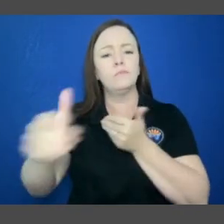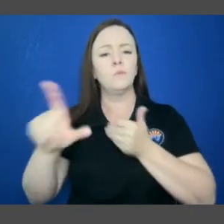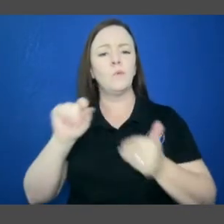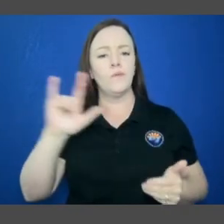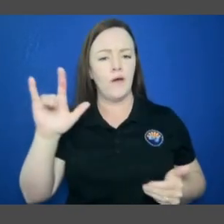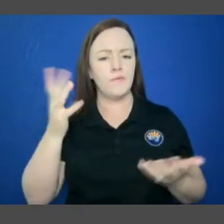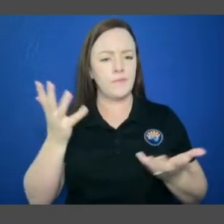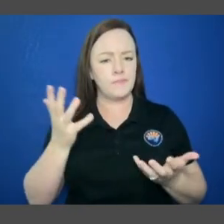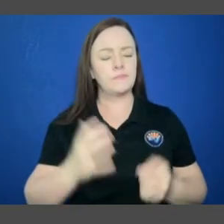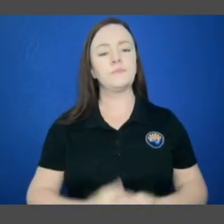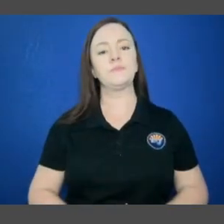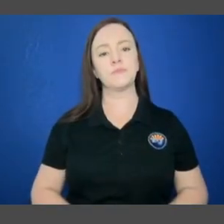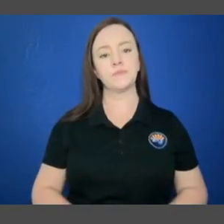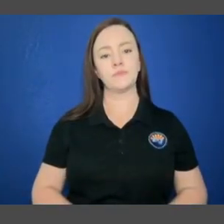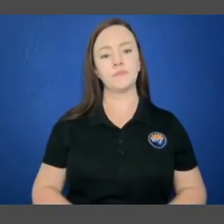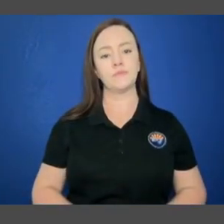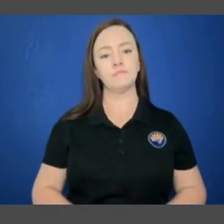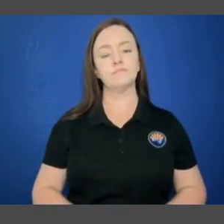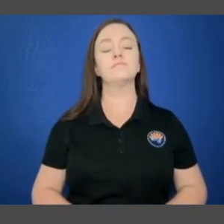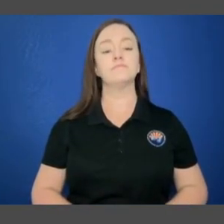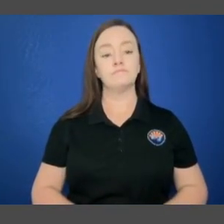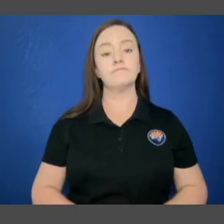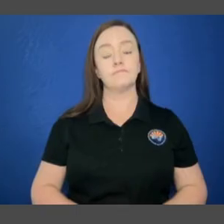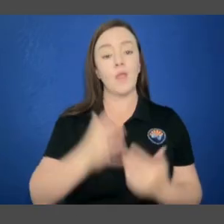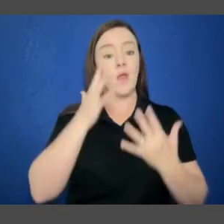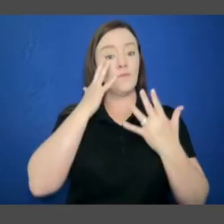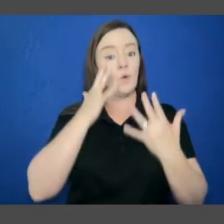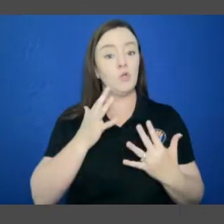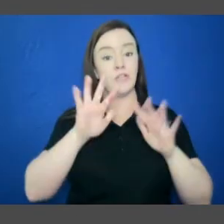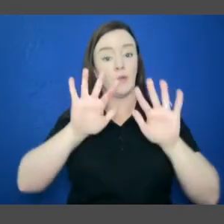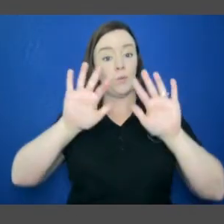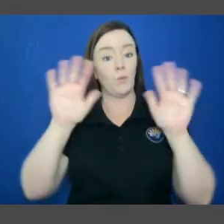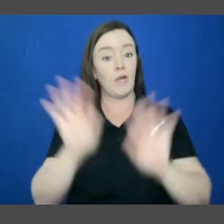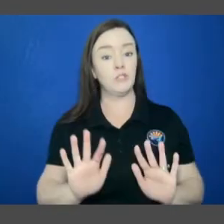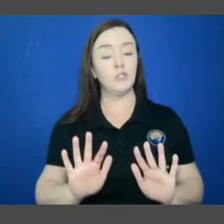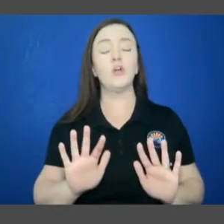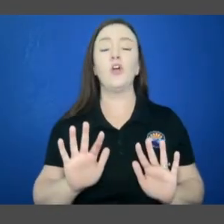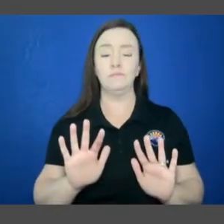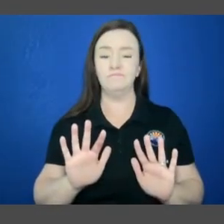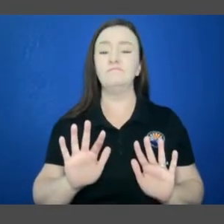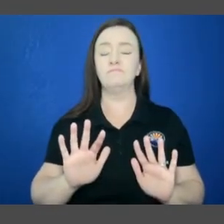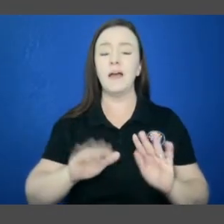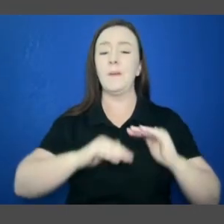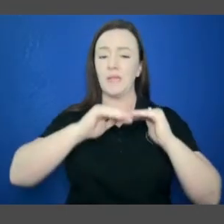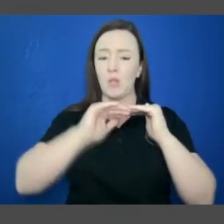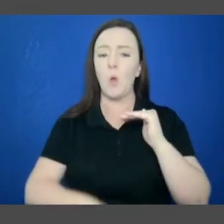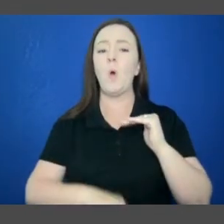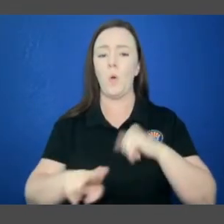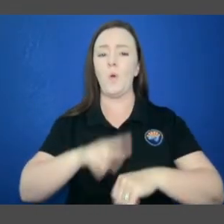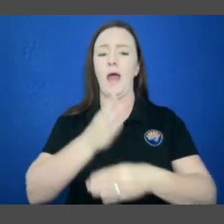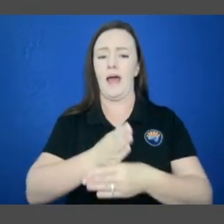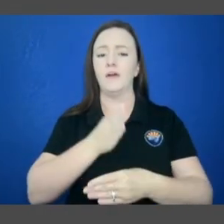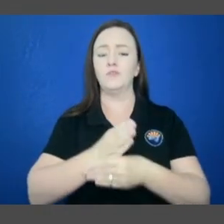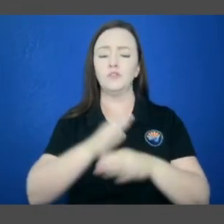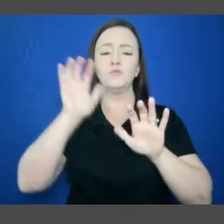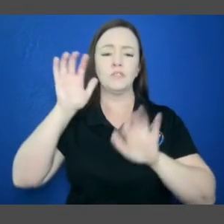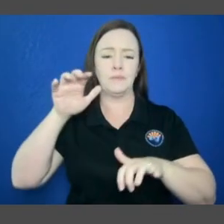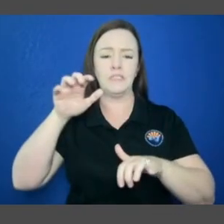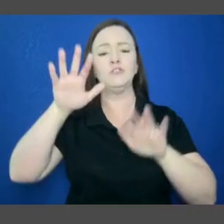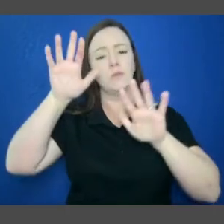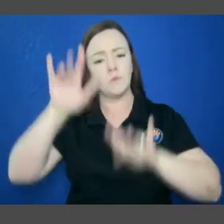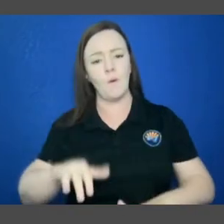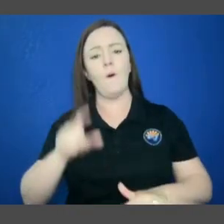2025 monsoon. Unfortunately, this past winter recorded well below normal precipitation across